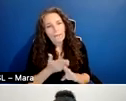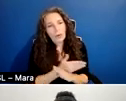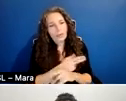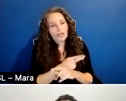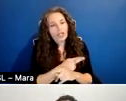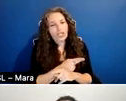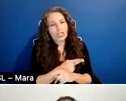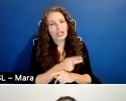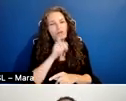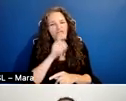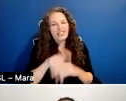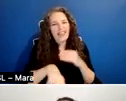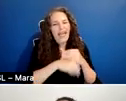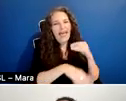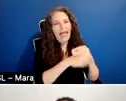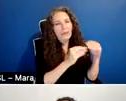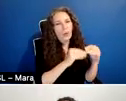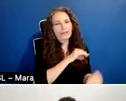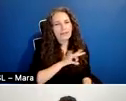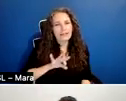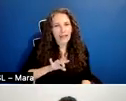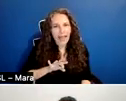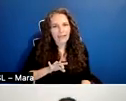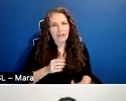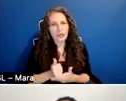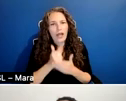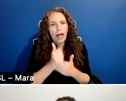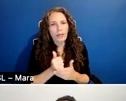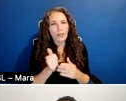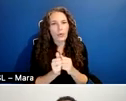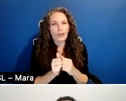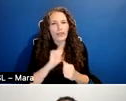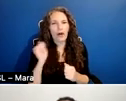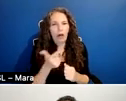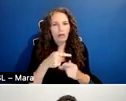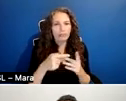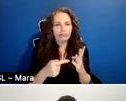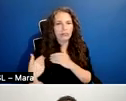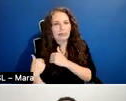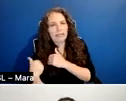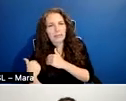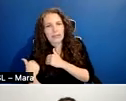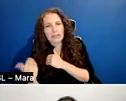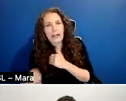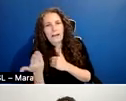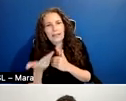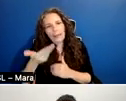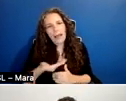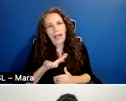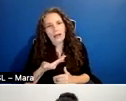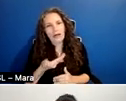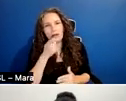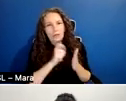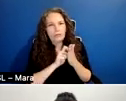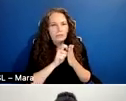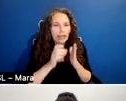you with all of these responsibilities. You may want to hire a line producer or an accountant to keep track of the books as you plan out the shoots